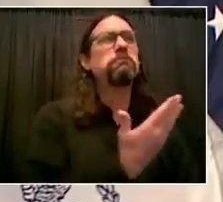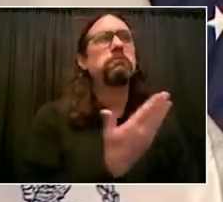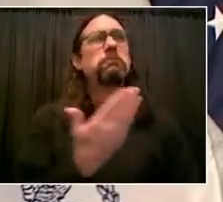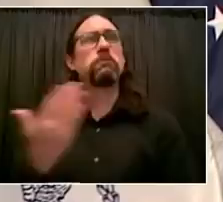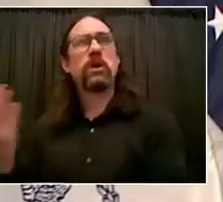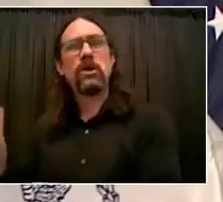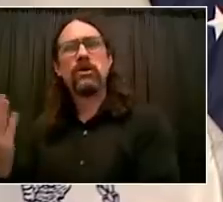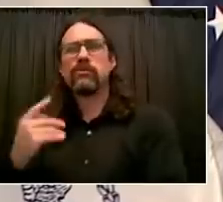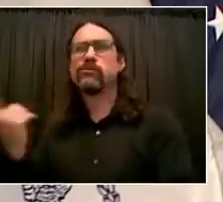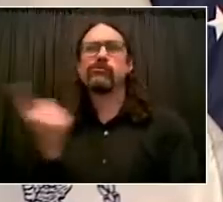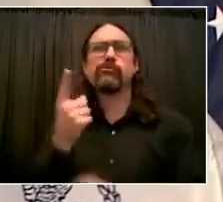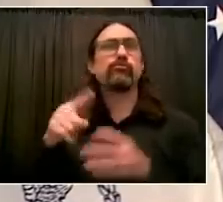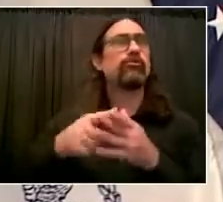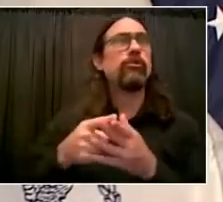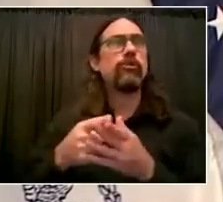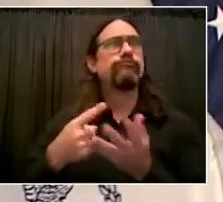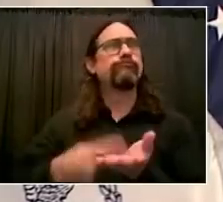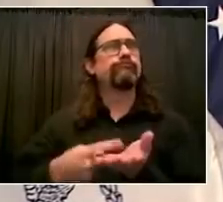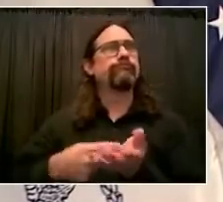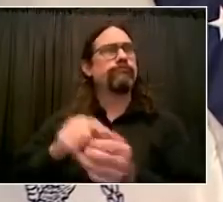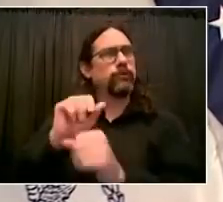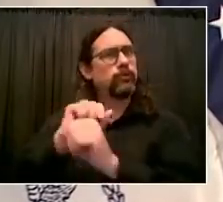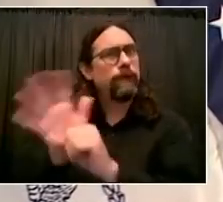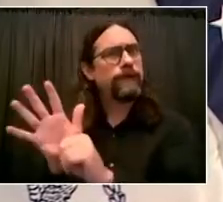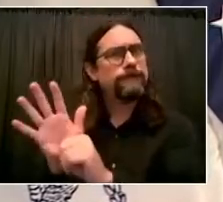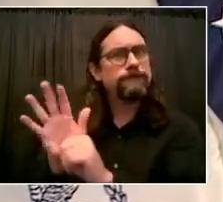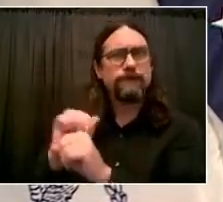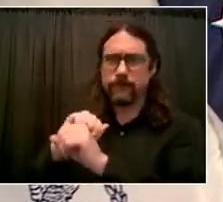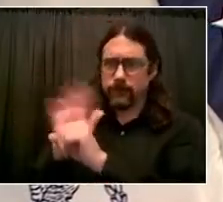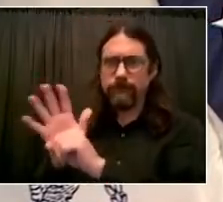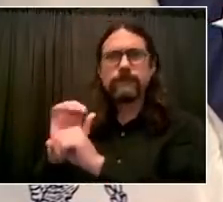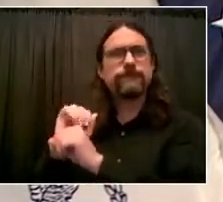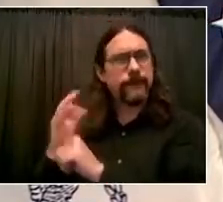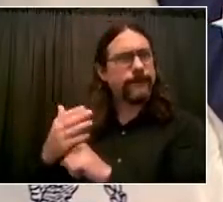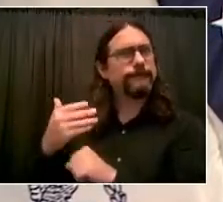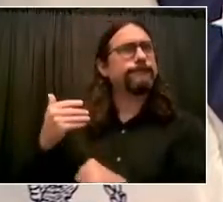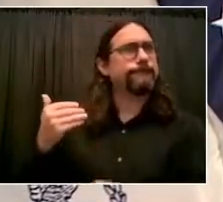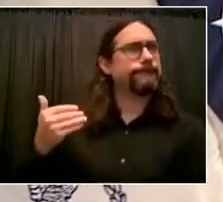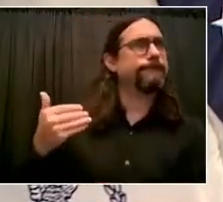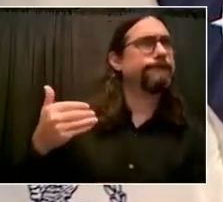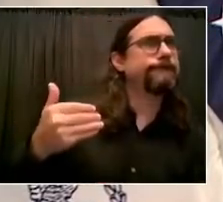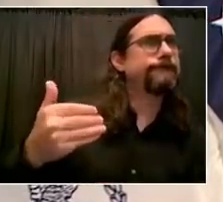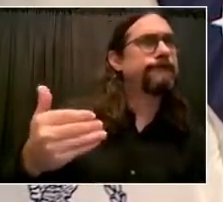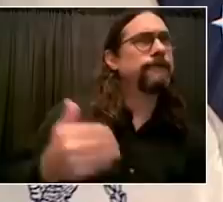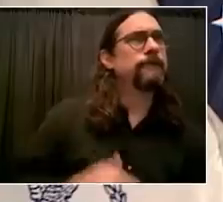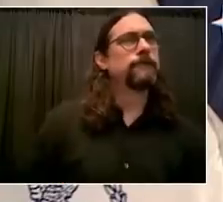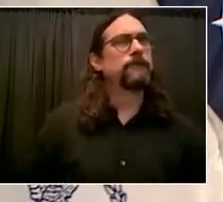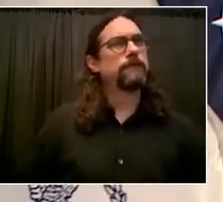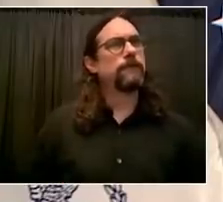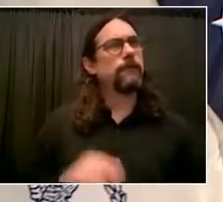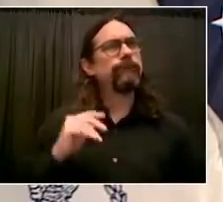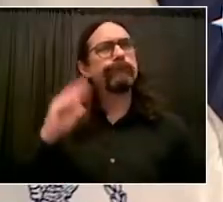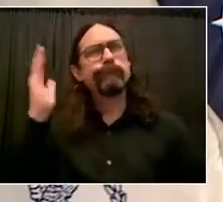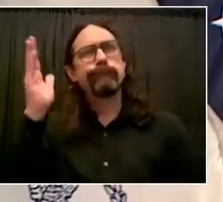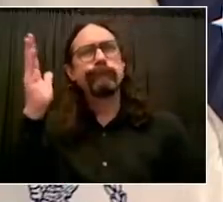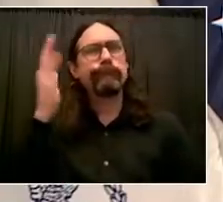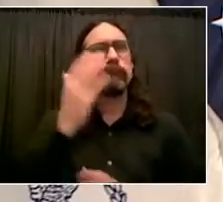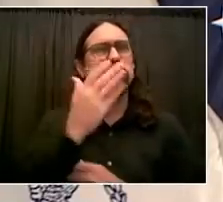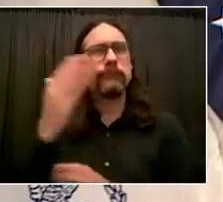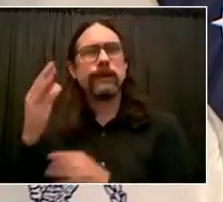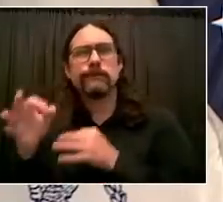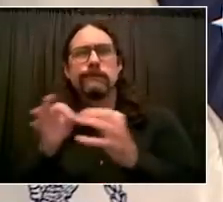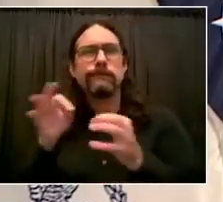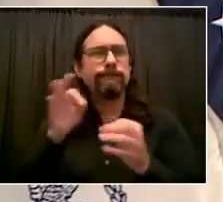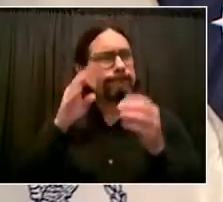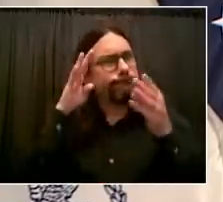and that's what we focus on but right now we've got something absolutely shocking to talk about and troubling